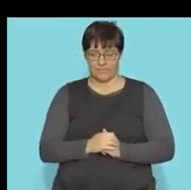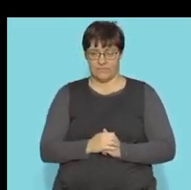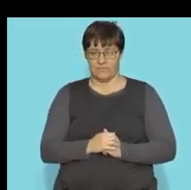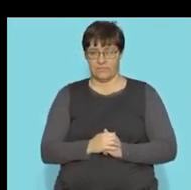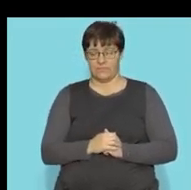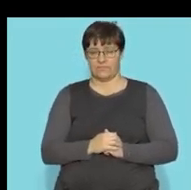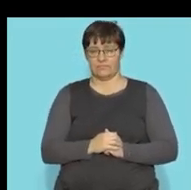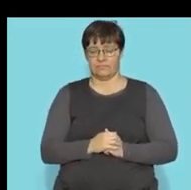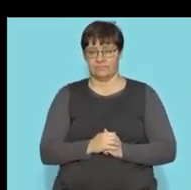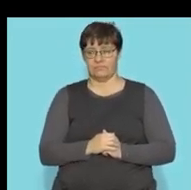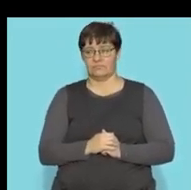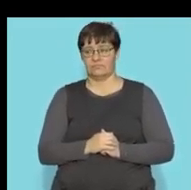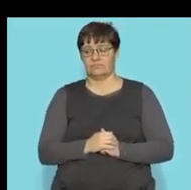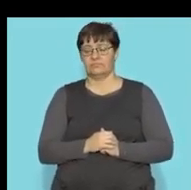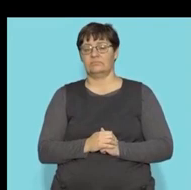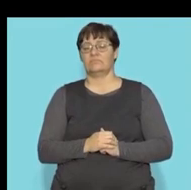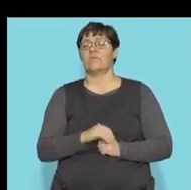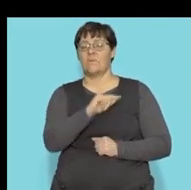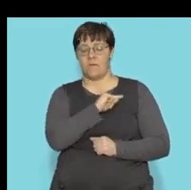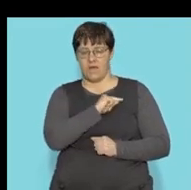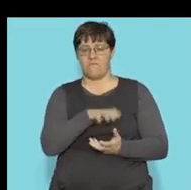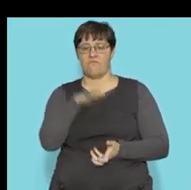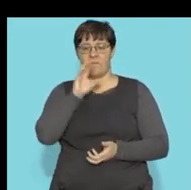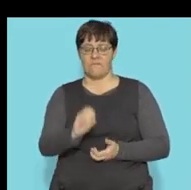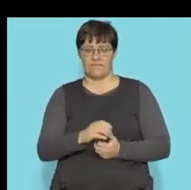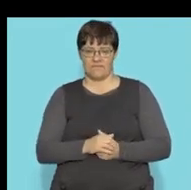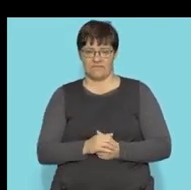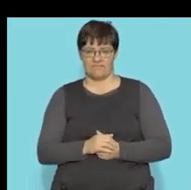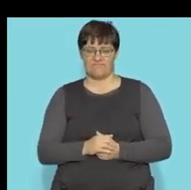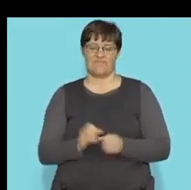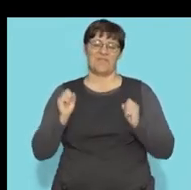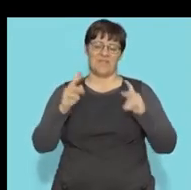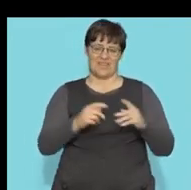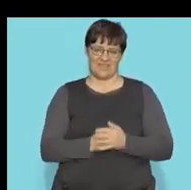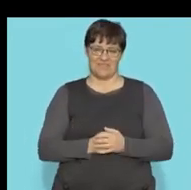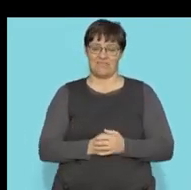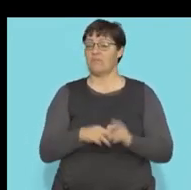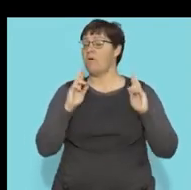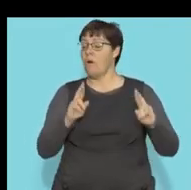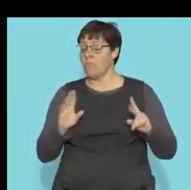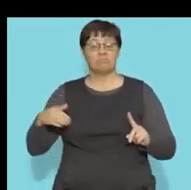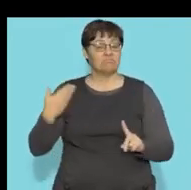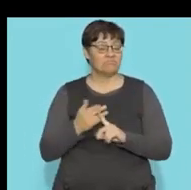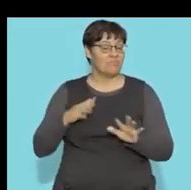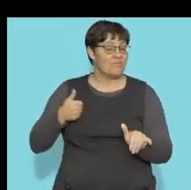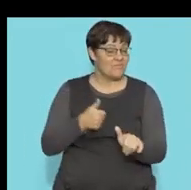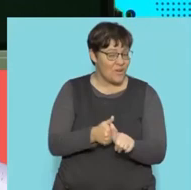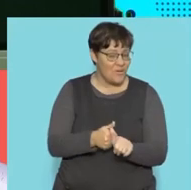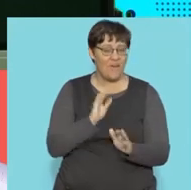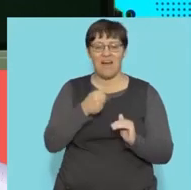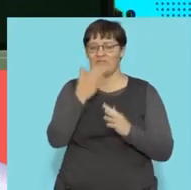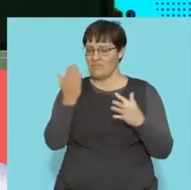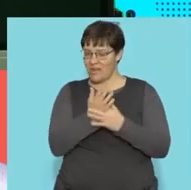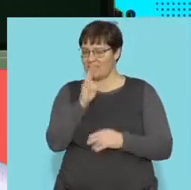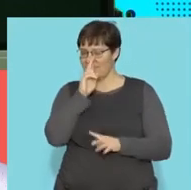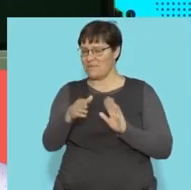And this will be in terms of centimeters cubed, as it is of volume. Great, everyone. I hope that you're with me so far. After